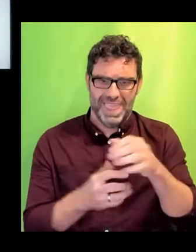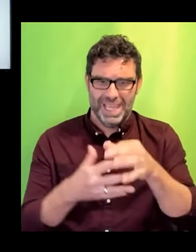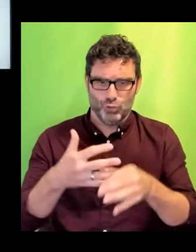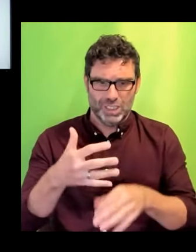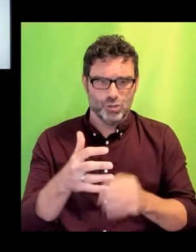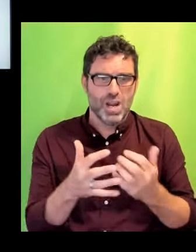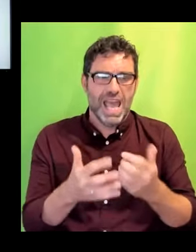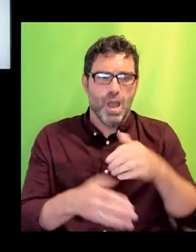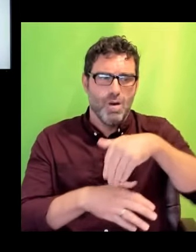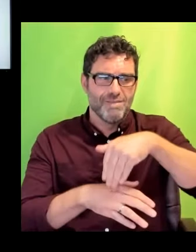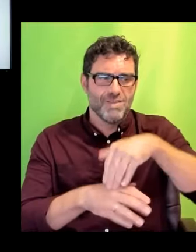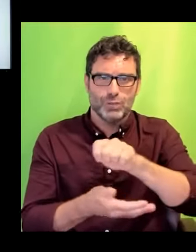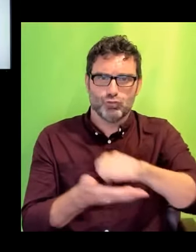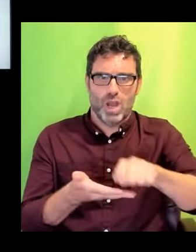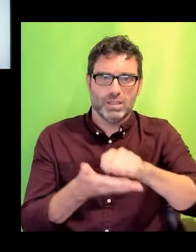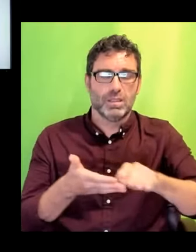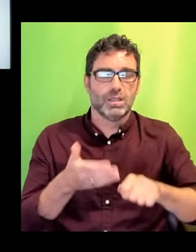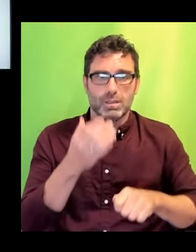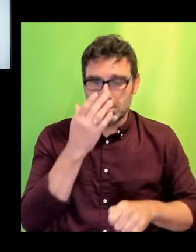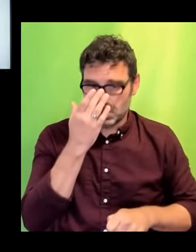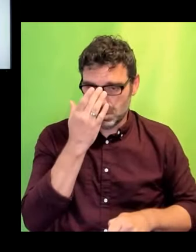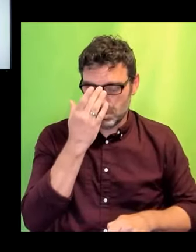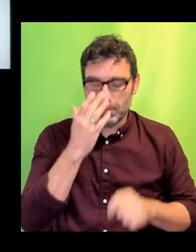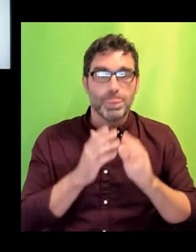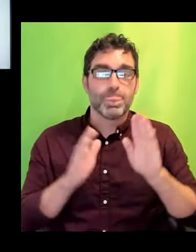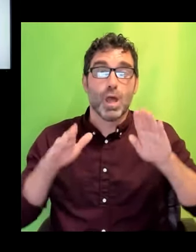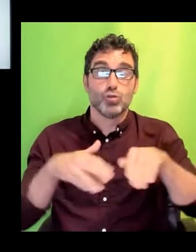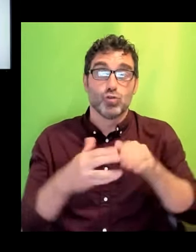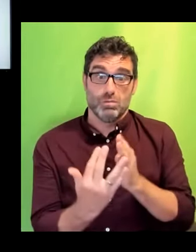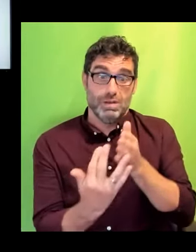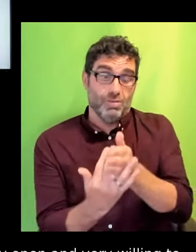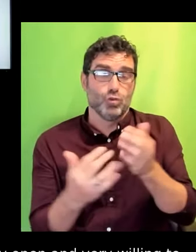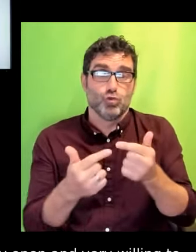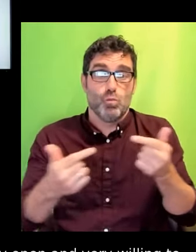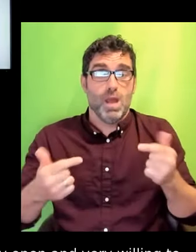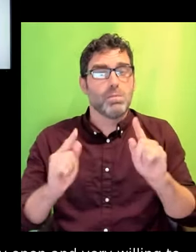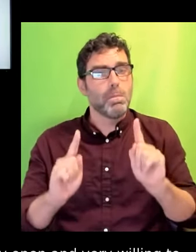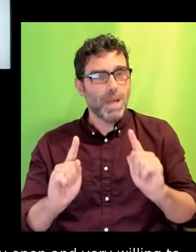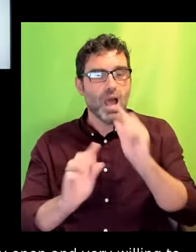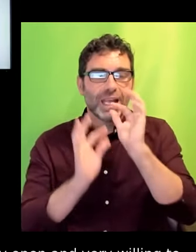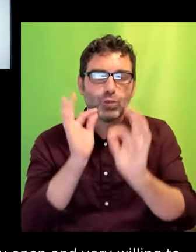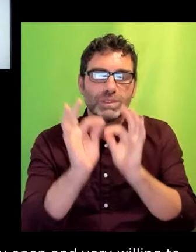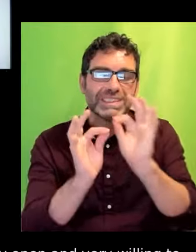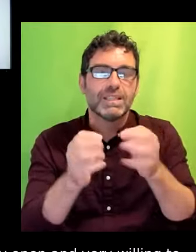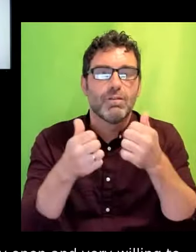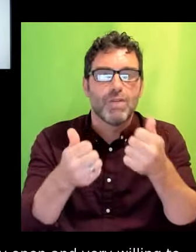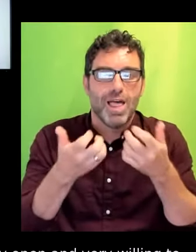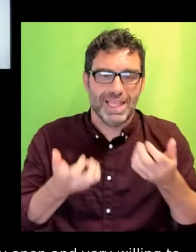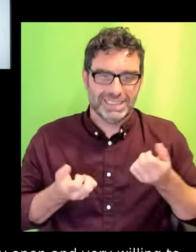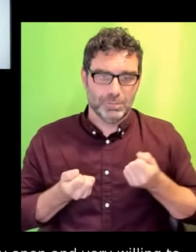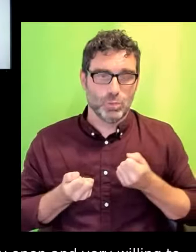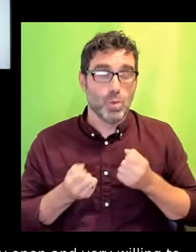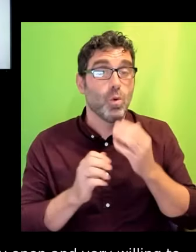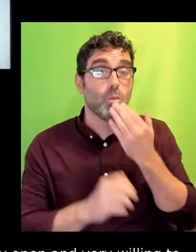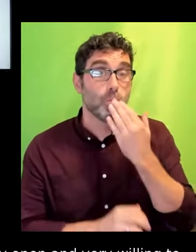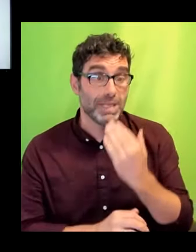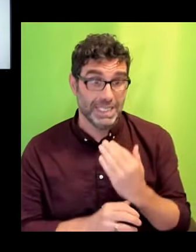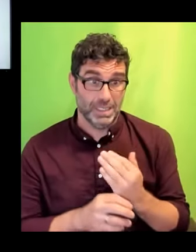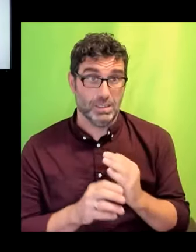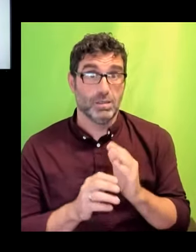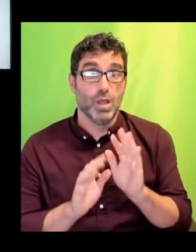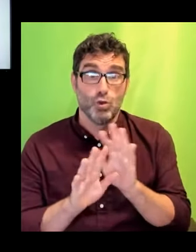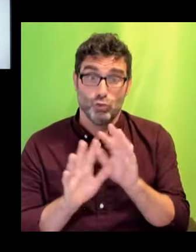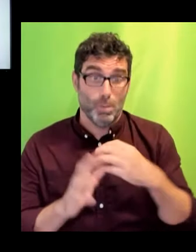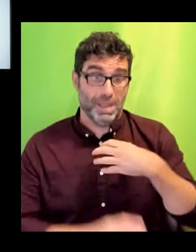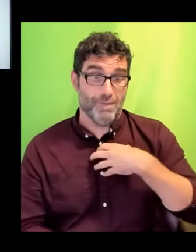invasive, but do be inquisitive. Ask them questions they're not asked. Ask them how they deal